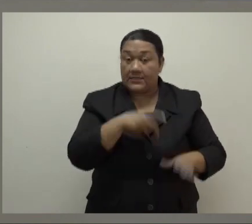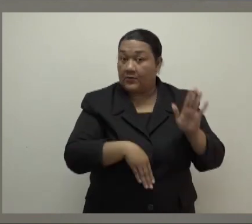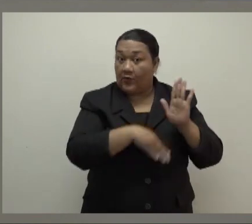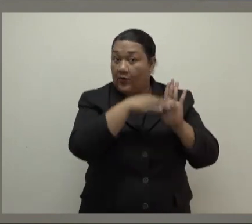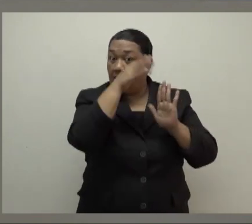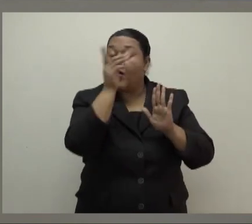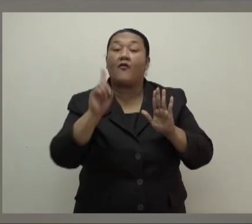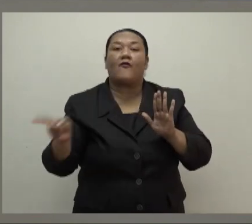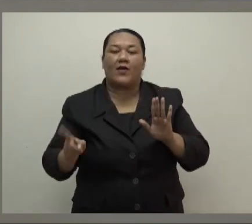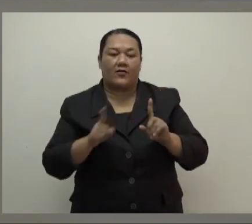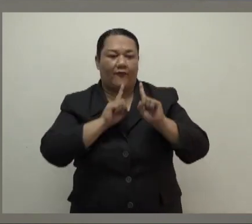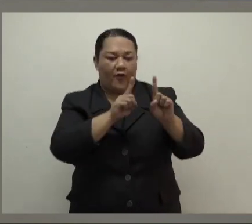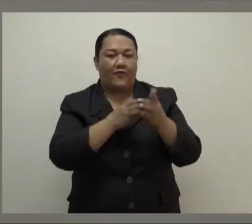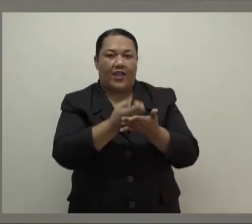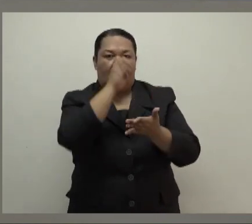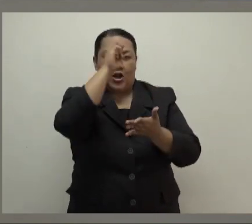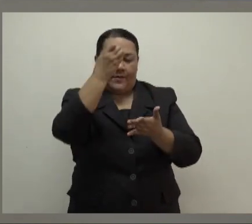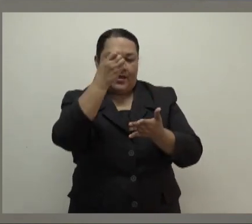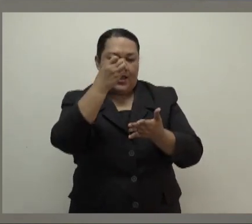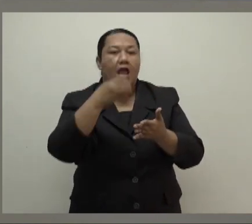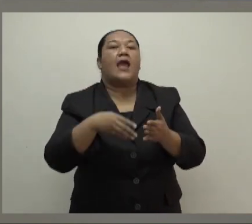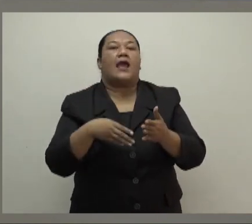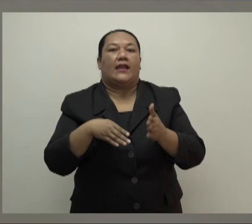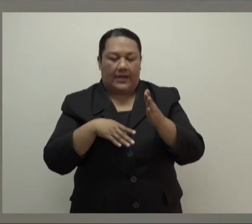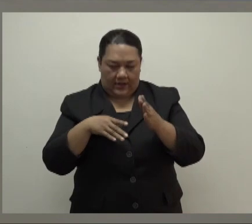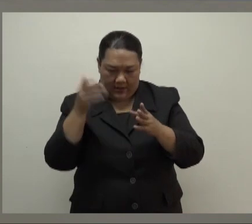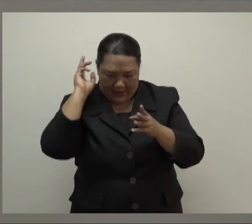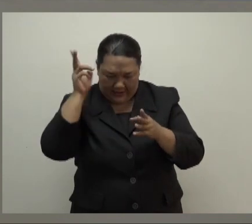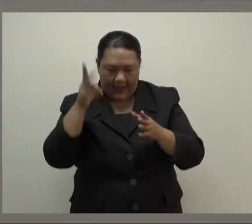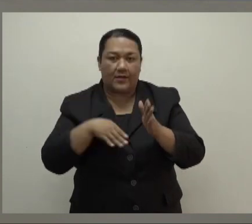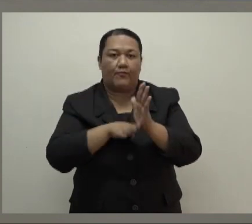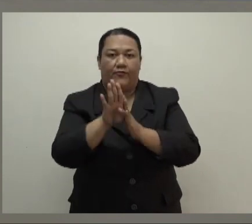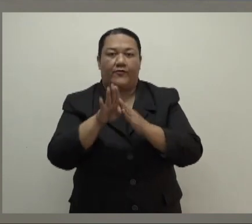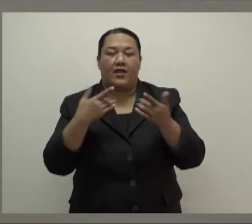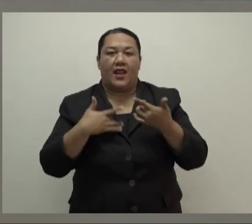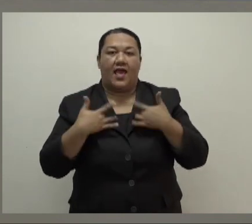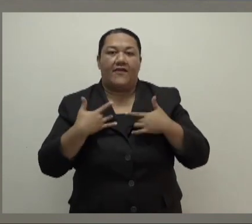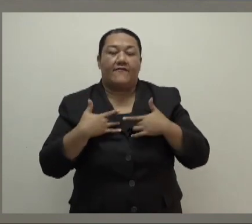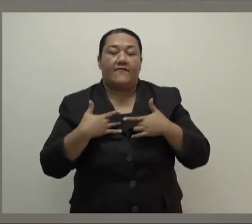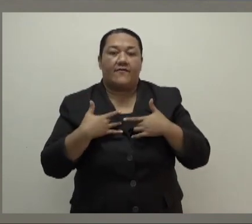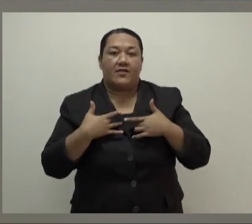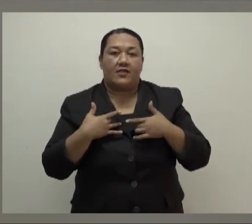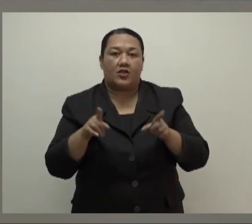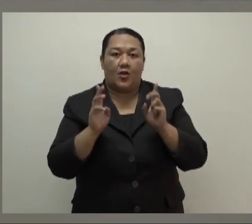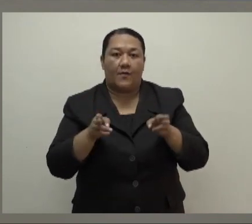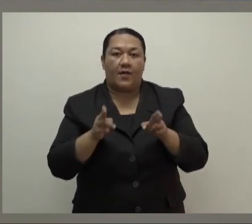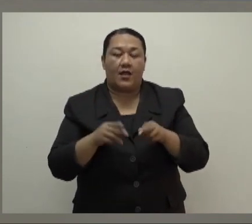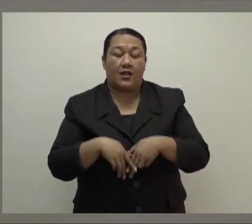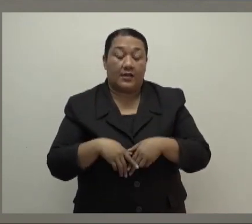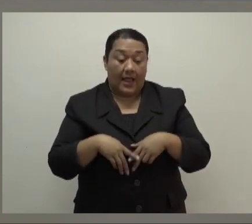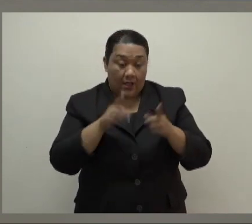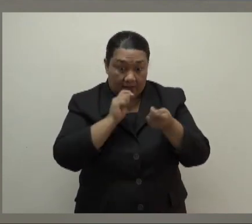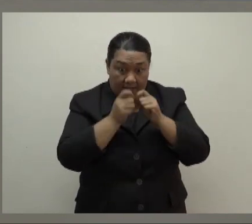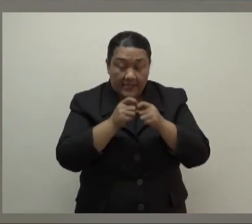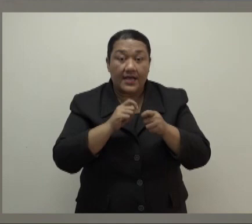a great deal for our economy and for the restoration of livelihoods. With the ease of restrictions locally and testing requirements